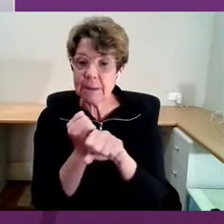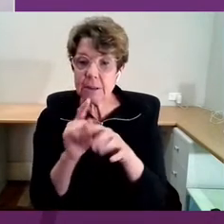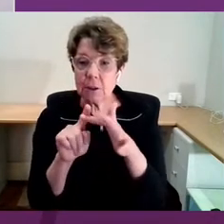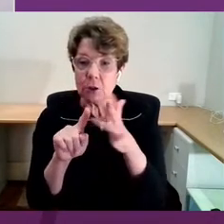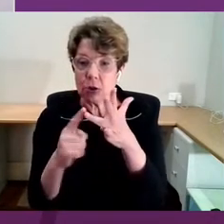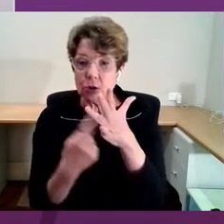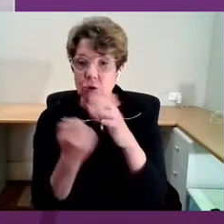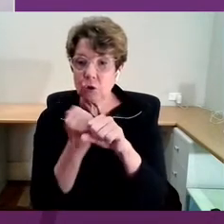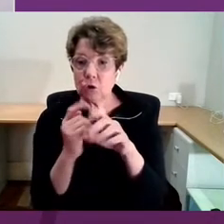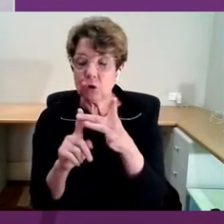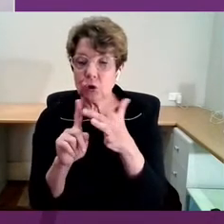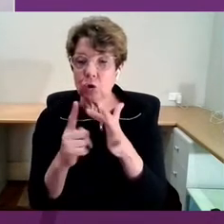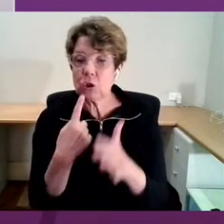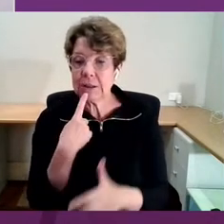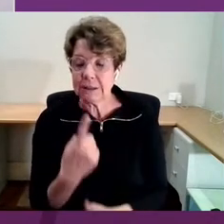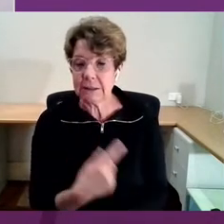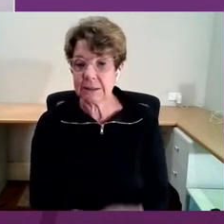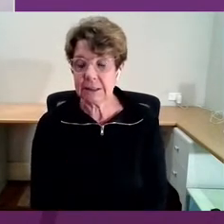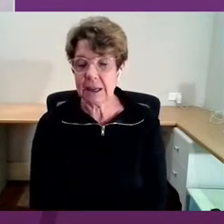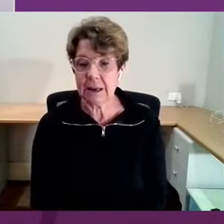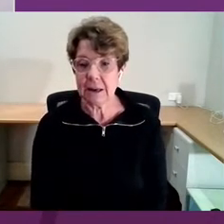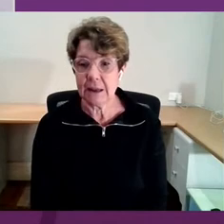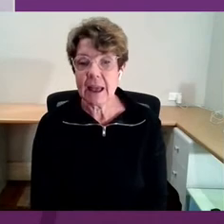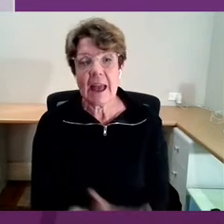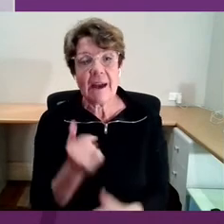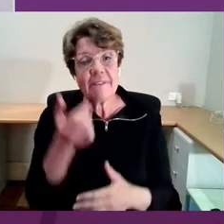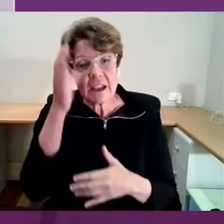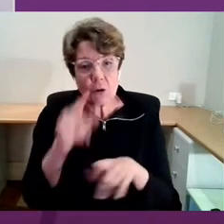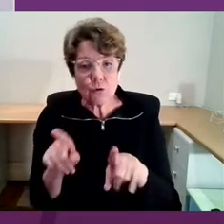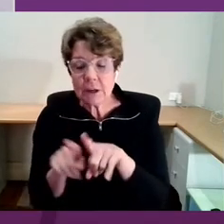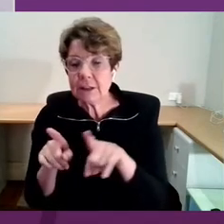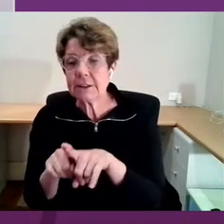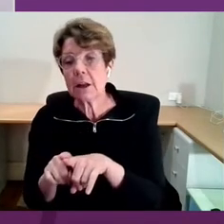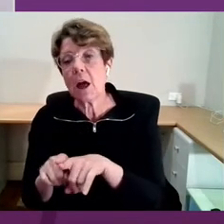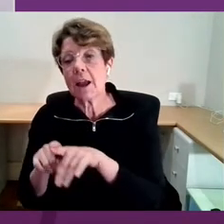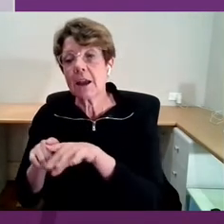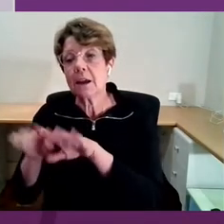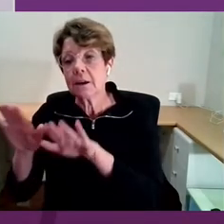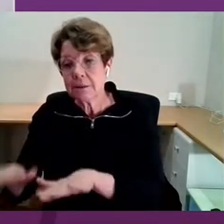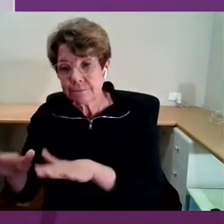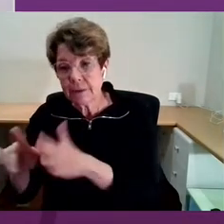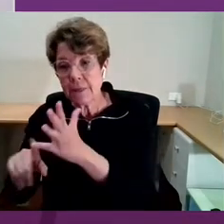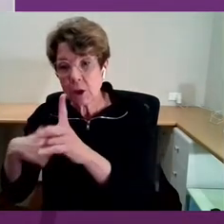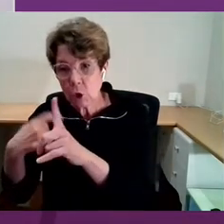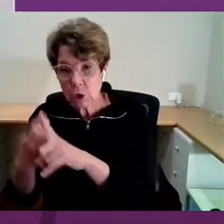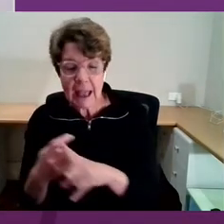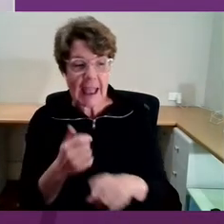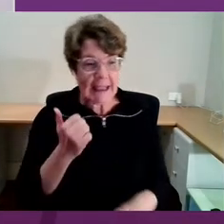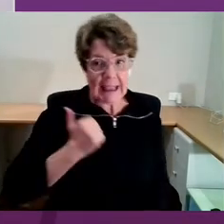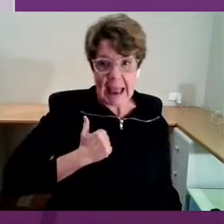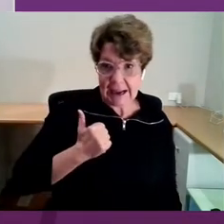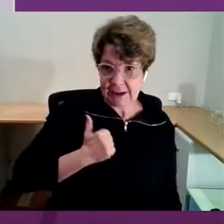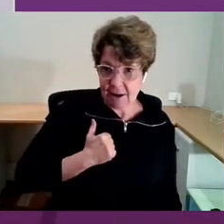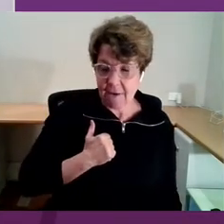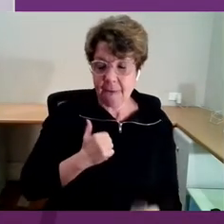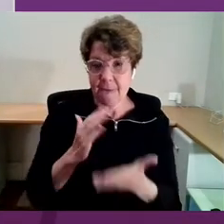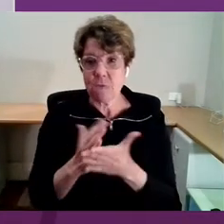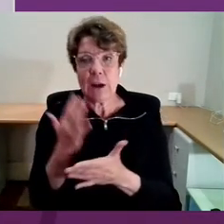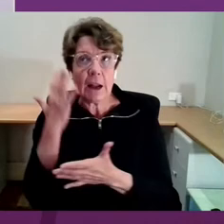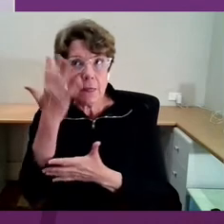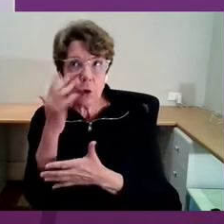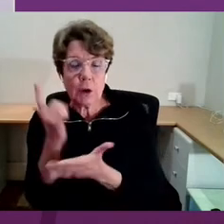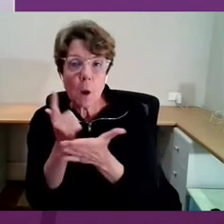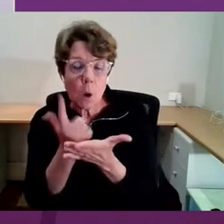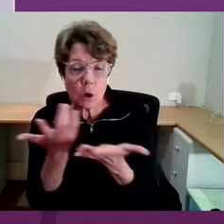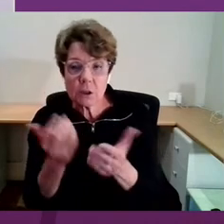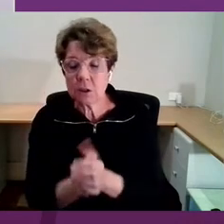there are countries like the UK and Canada who have put a great deal of thought into it. I think of the kind of